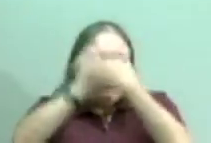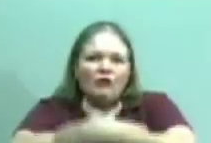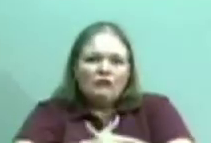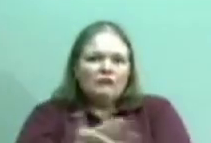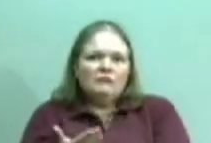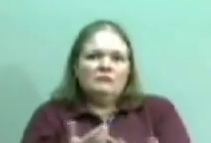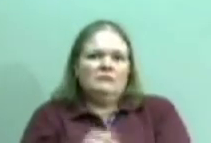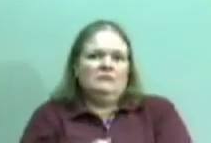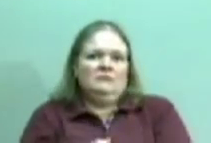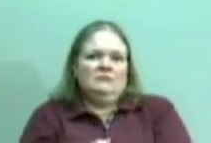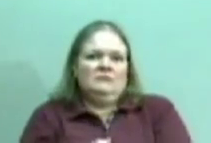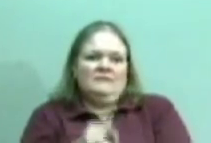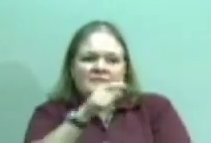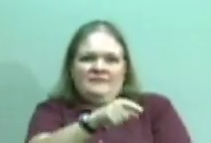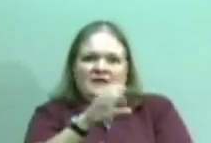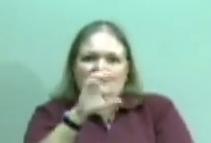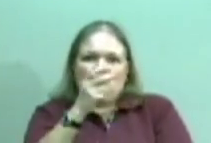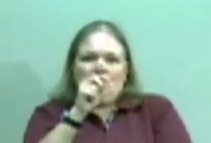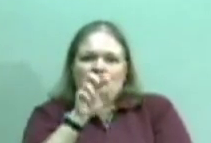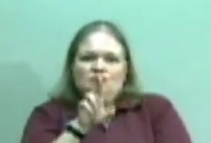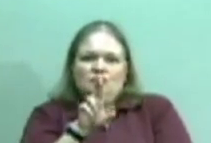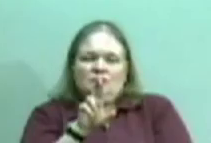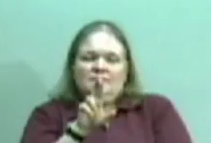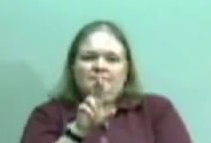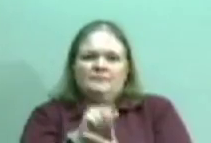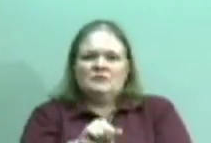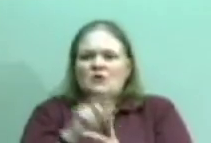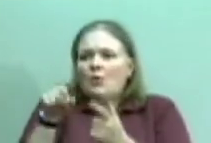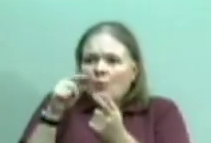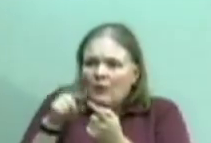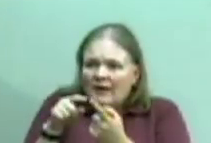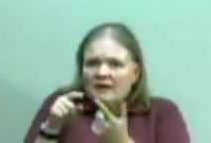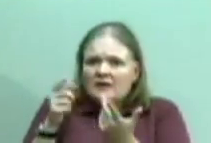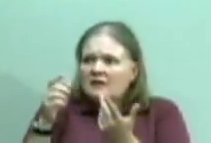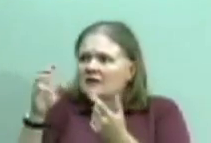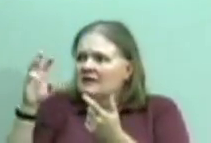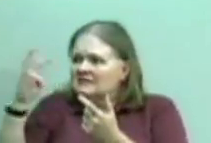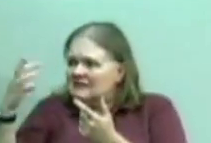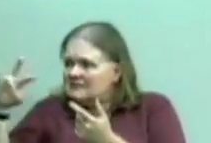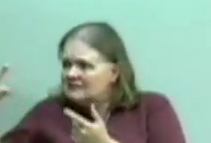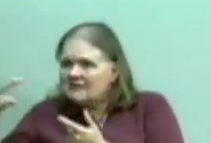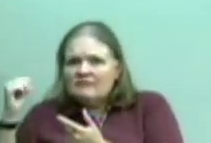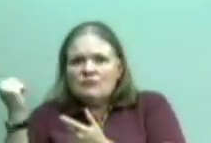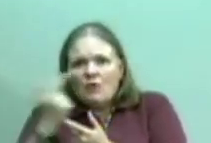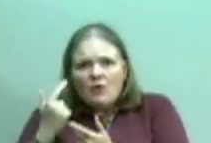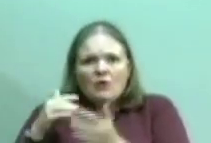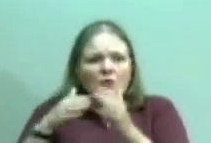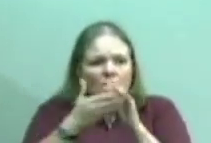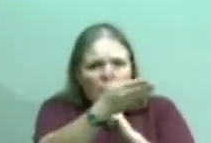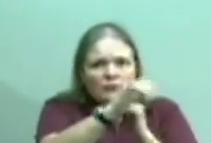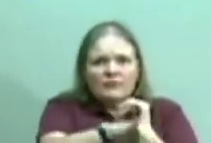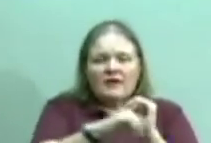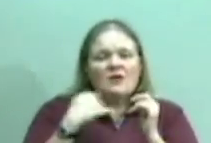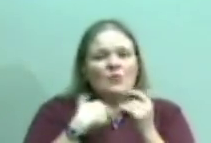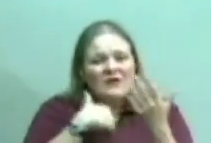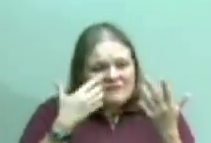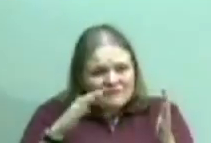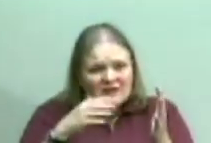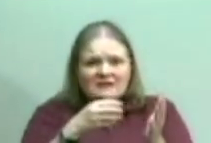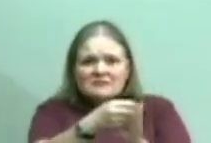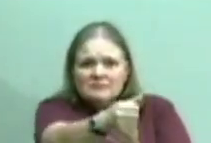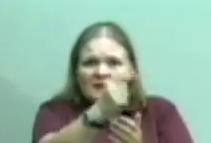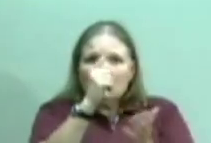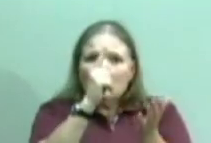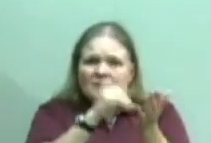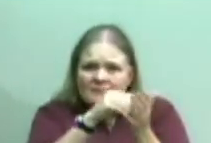What do we need to do to send all of JCPS's sixth and seventh graders through this investment that we've already made? We spent the million dollars to install it at Shawnee, and